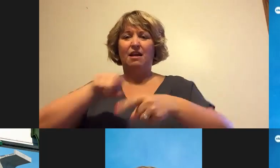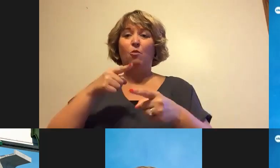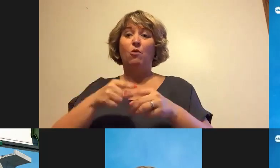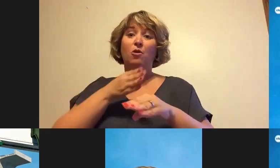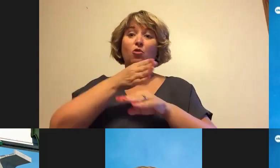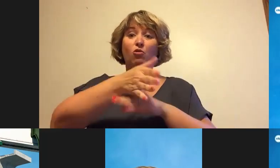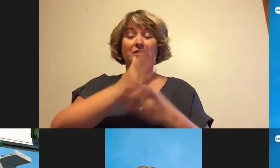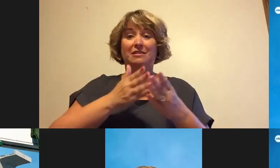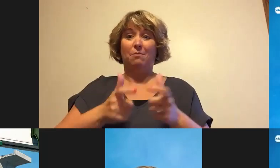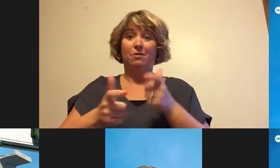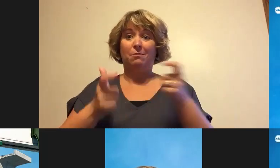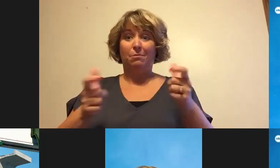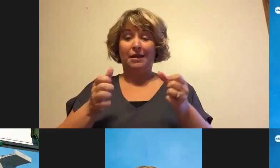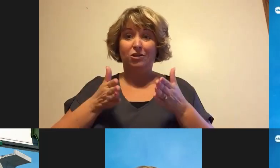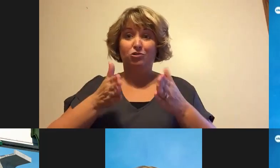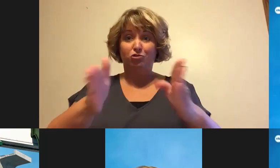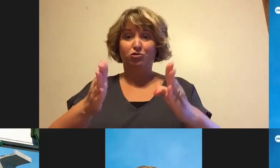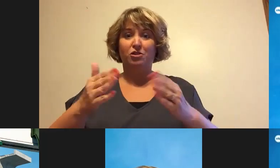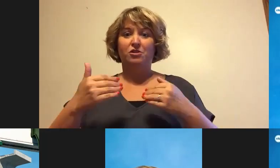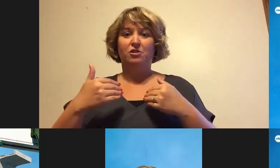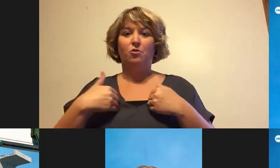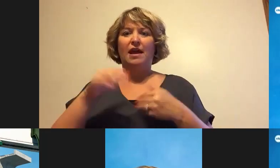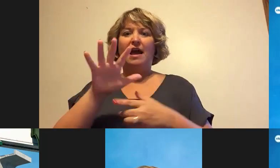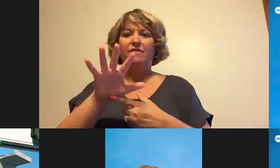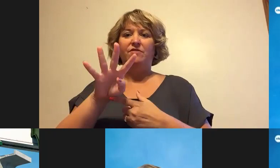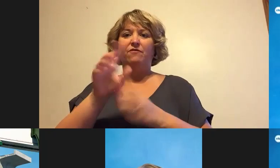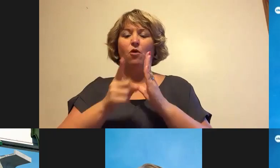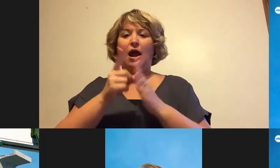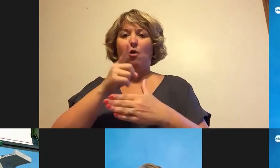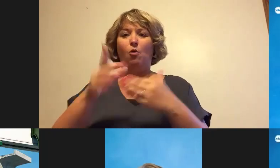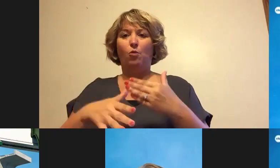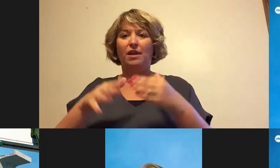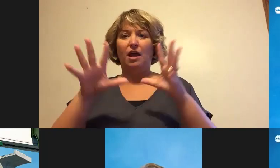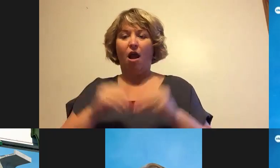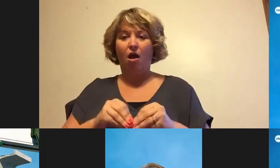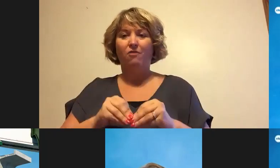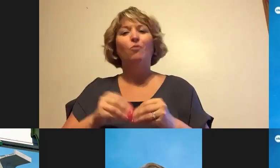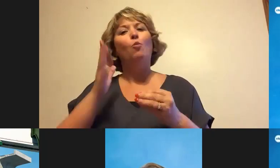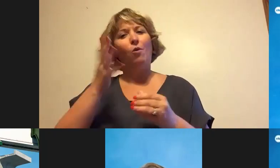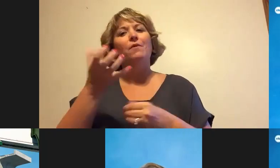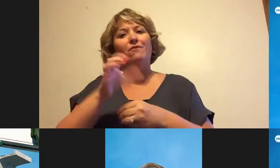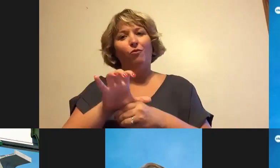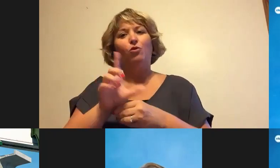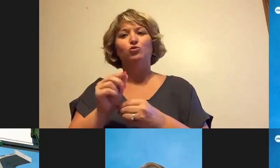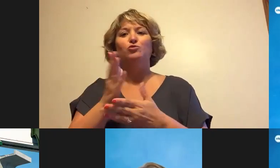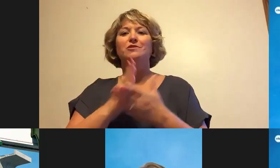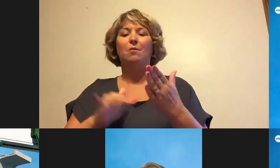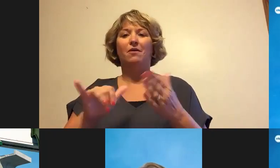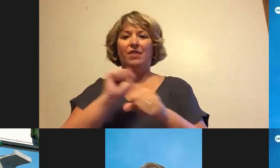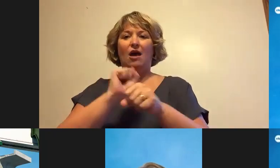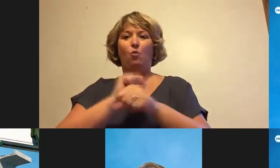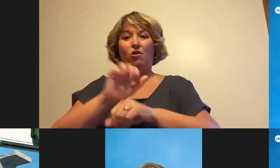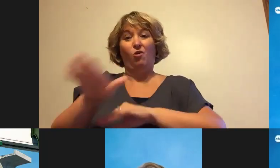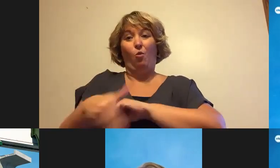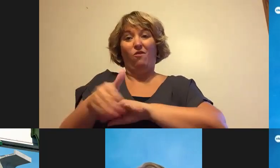and we have a 54-hour weekend outage, we will be forced to do some of that work overnight. One thing that I think